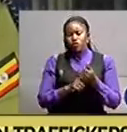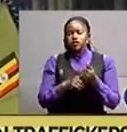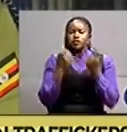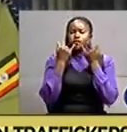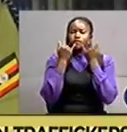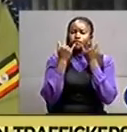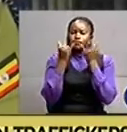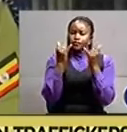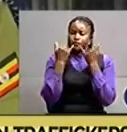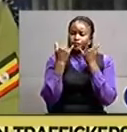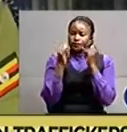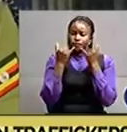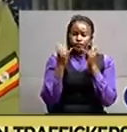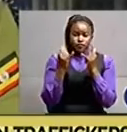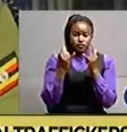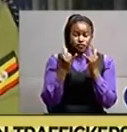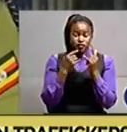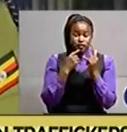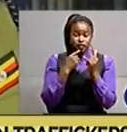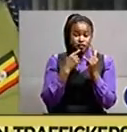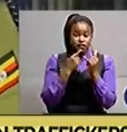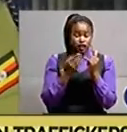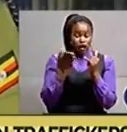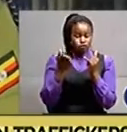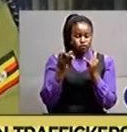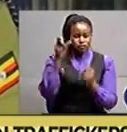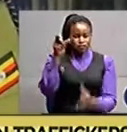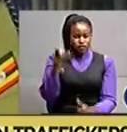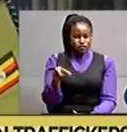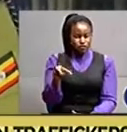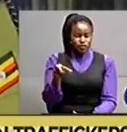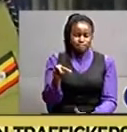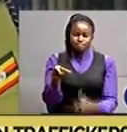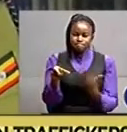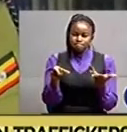a person who was allegedly